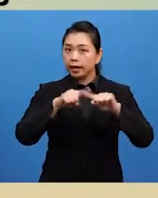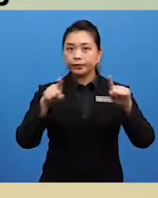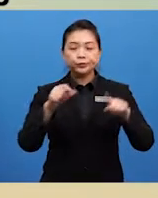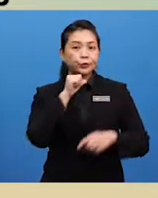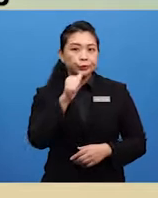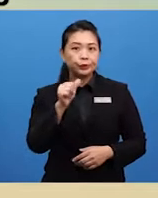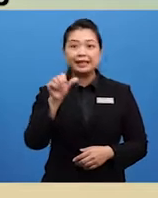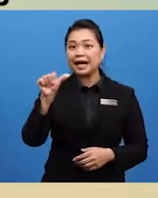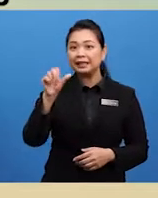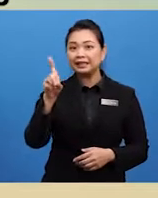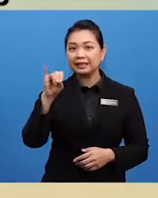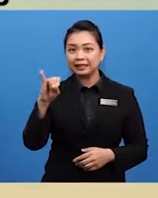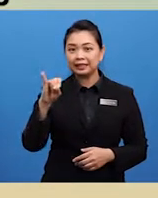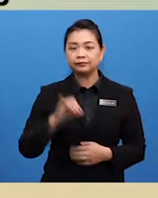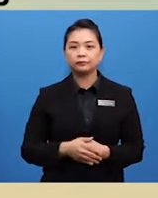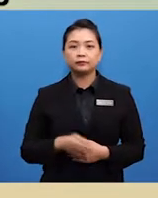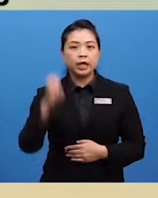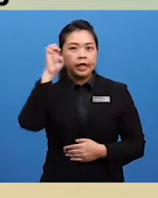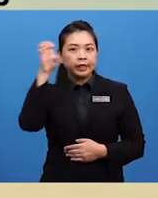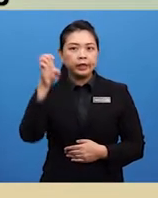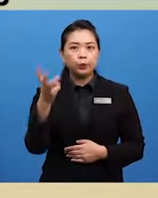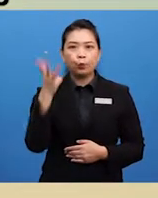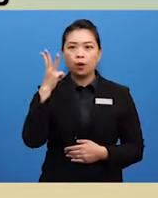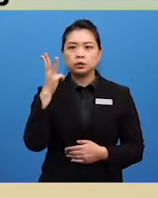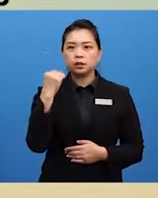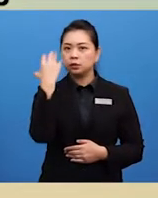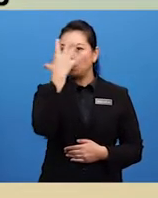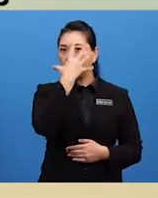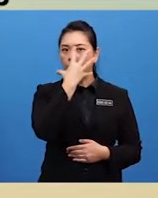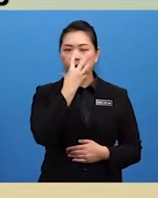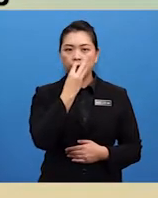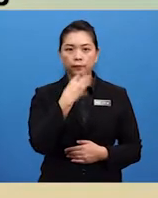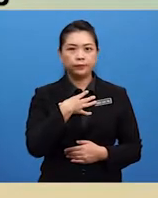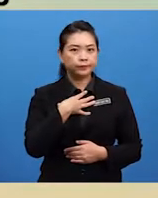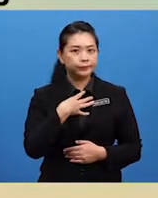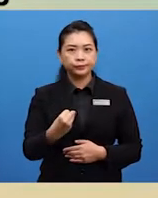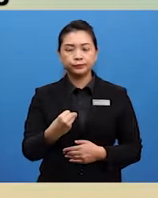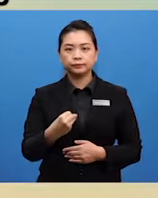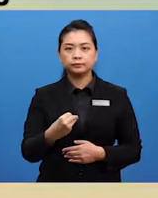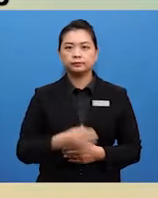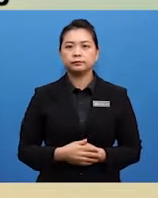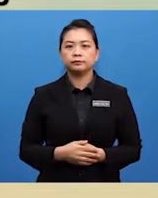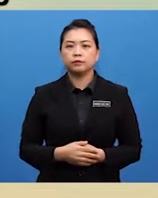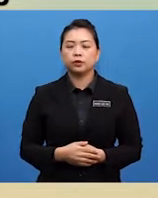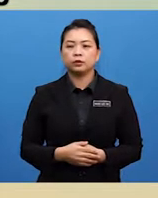But not Adi. He was as swive as a ghost himself.